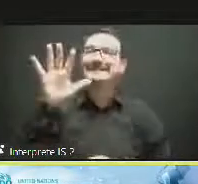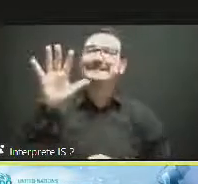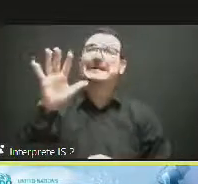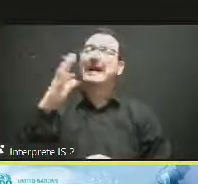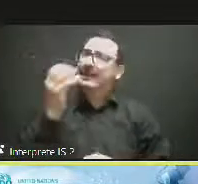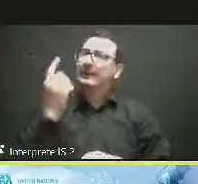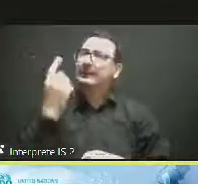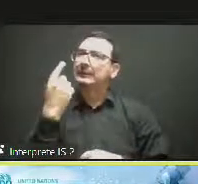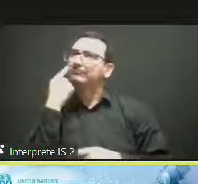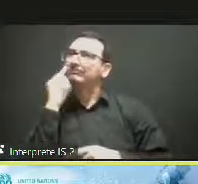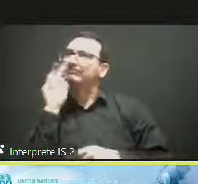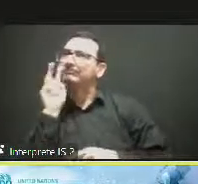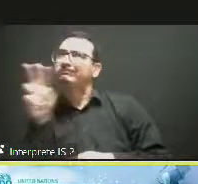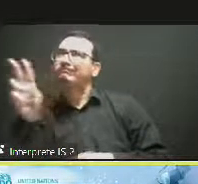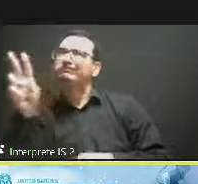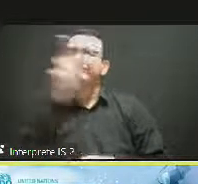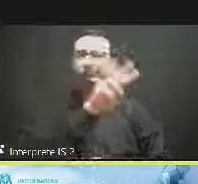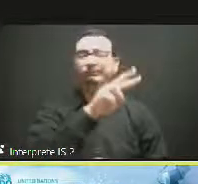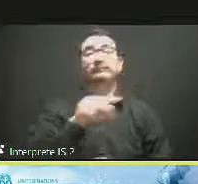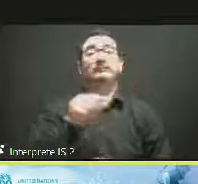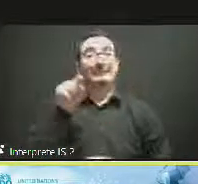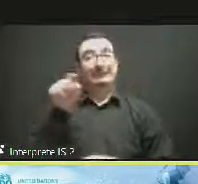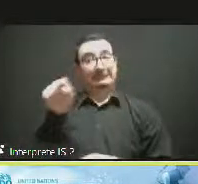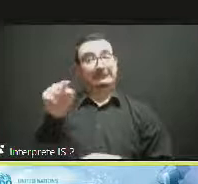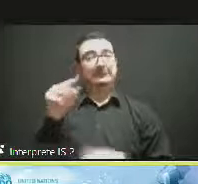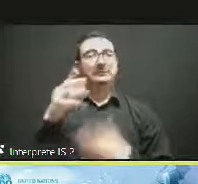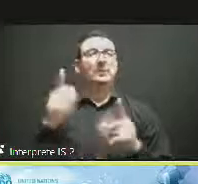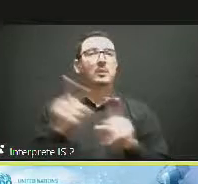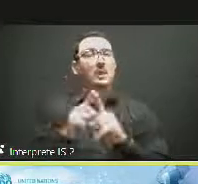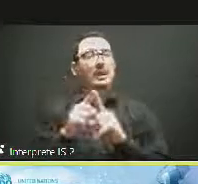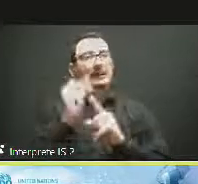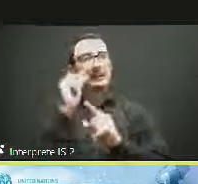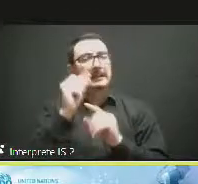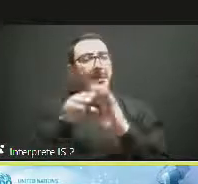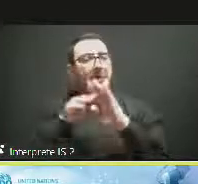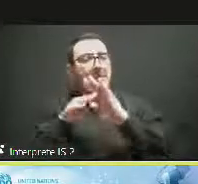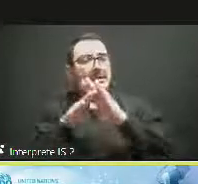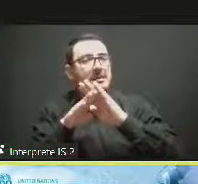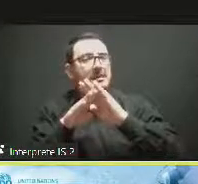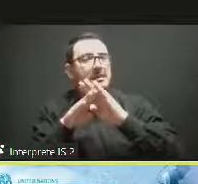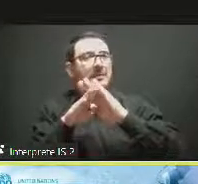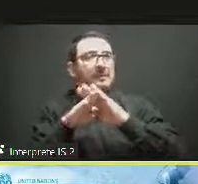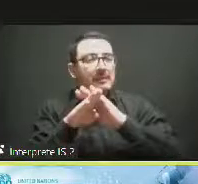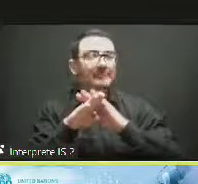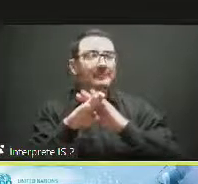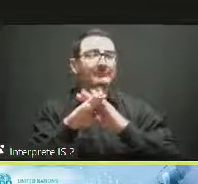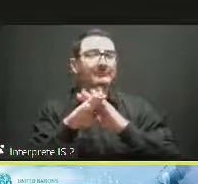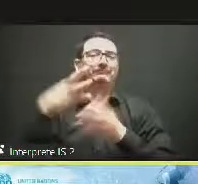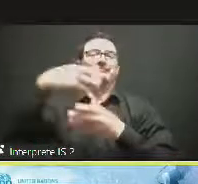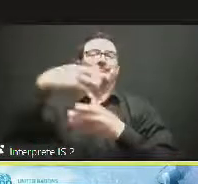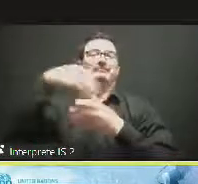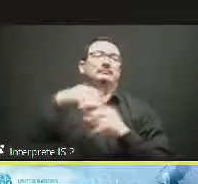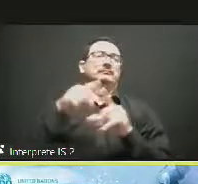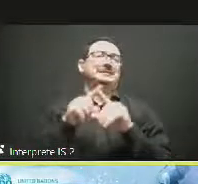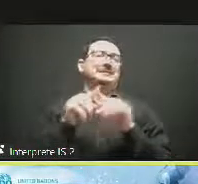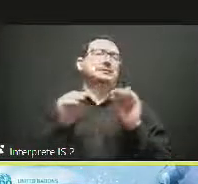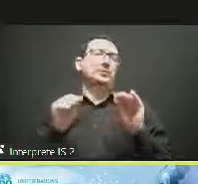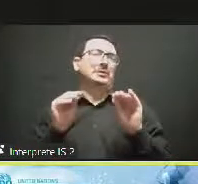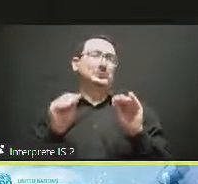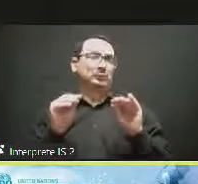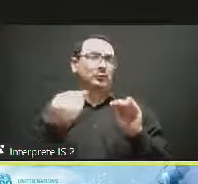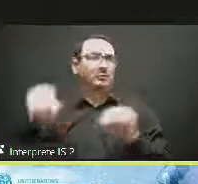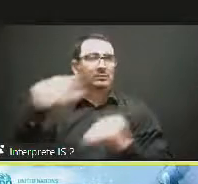skills associated to the new technologies, etc. Innovation and business. Well, several